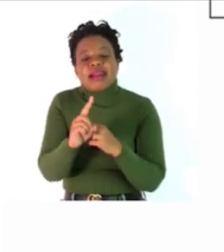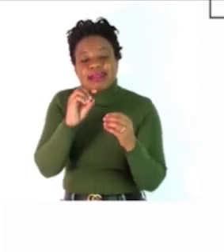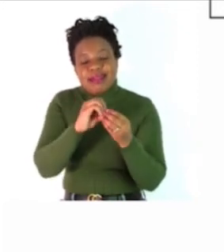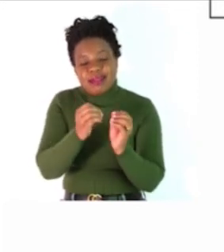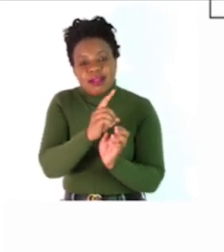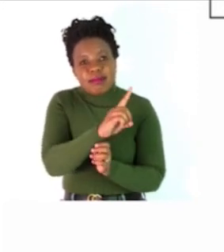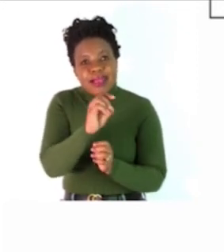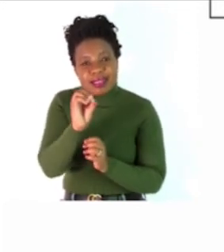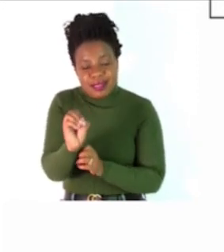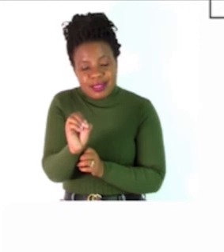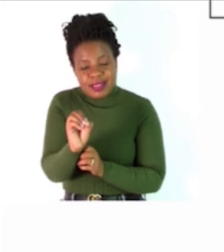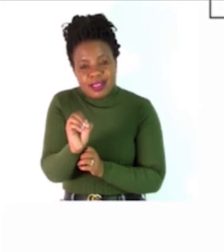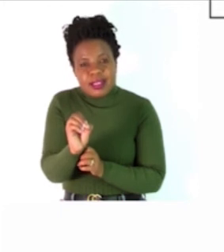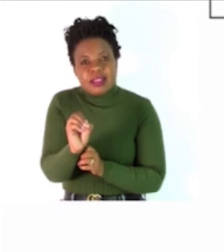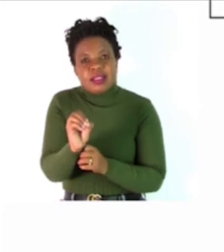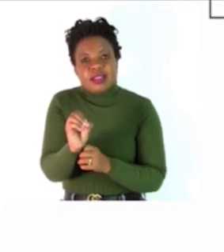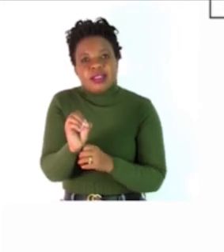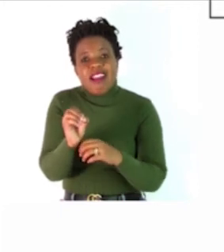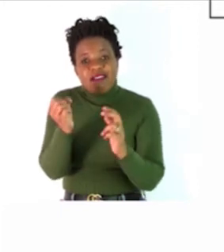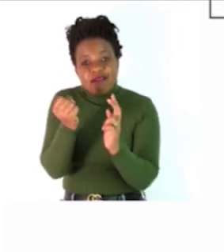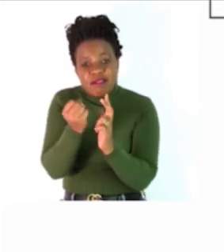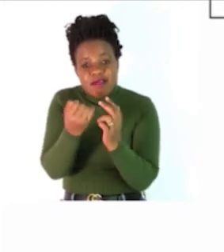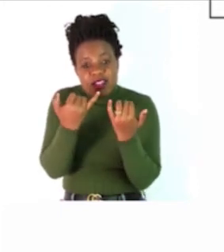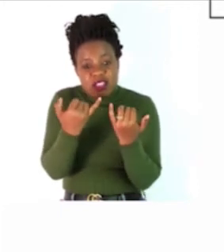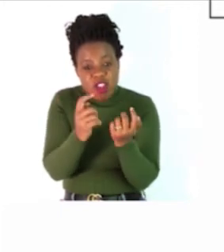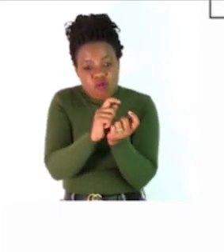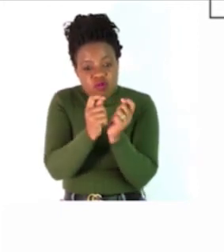clicking into my head because I've read the passage.